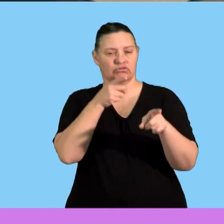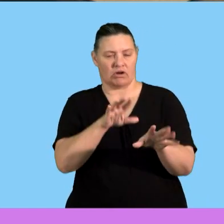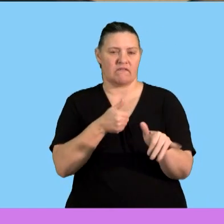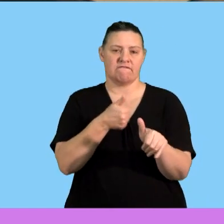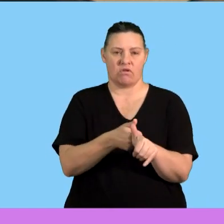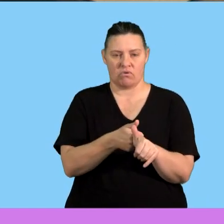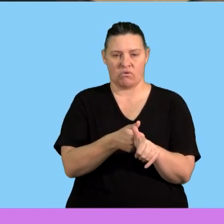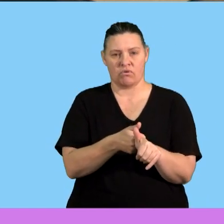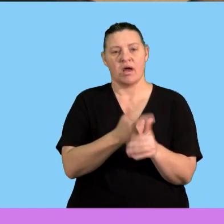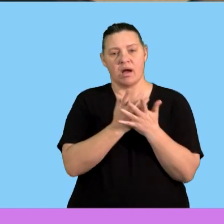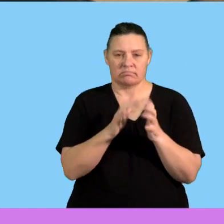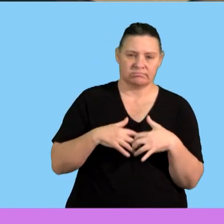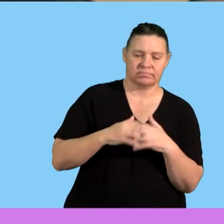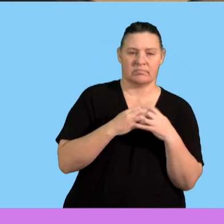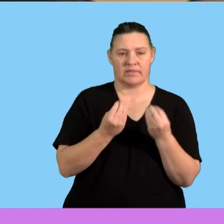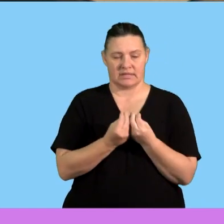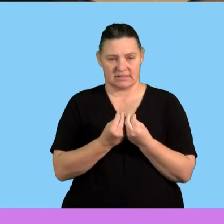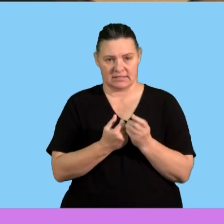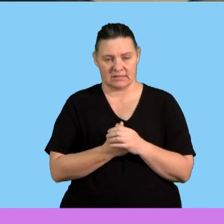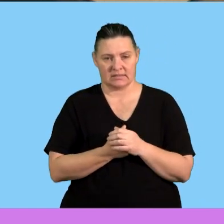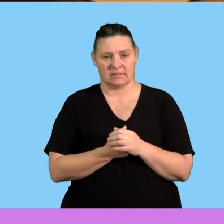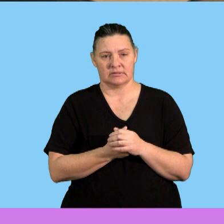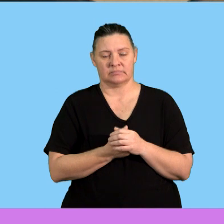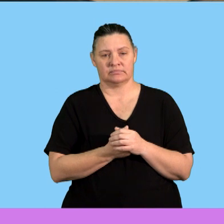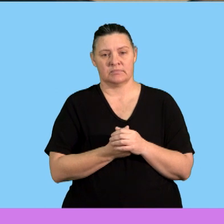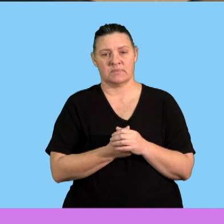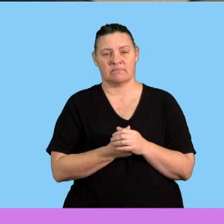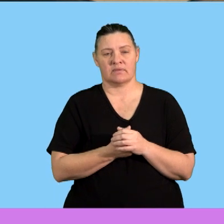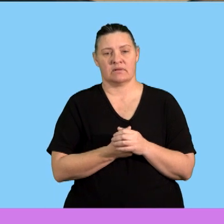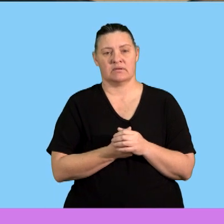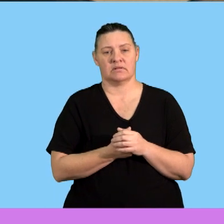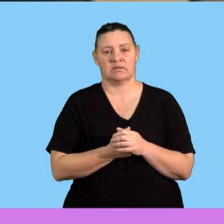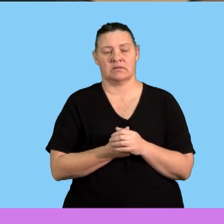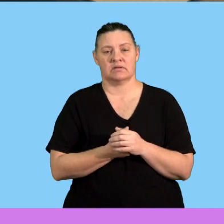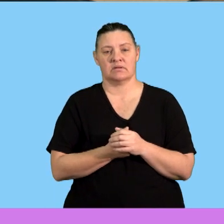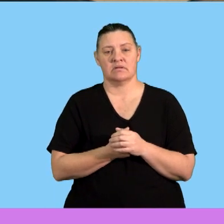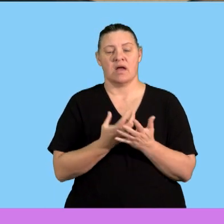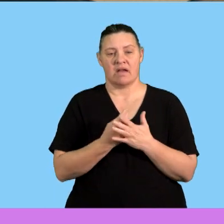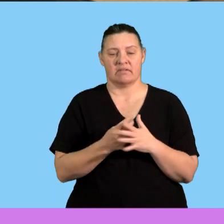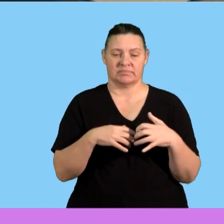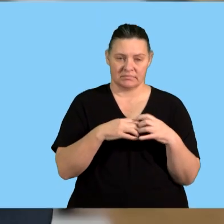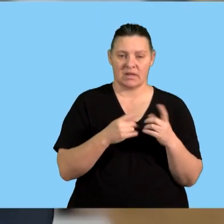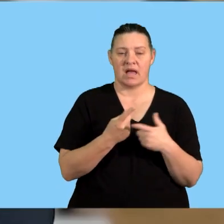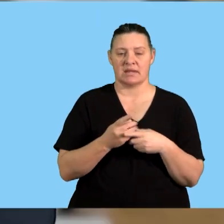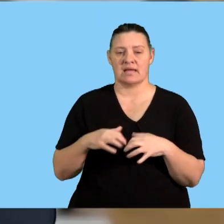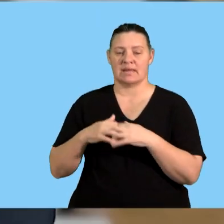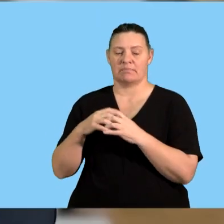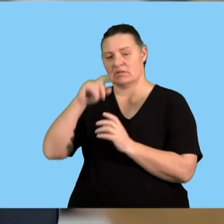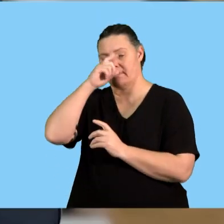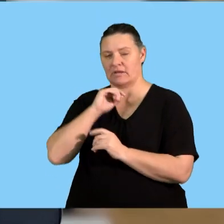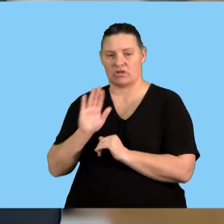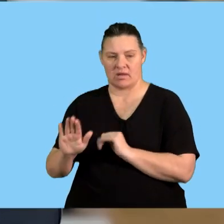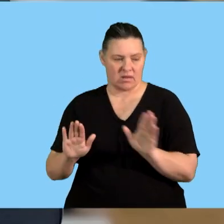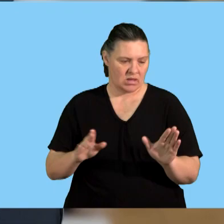instructions on how to put something together so we have our instructions for assembling and then we have our assembly